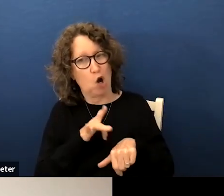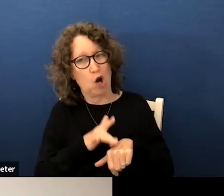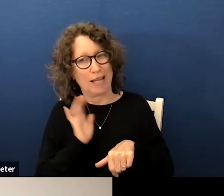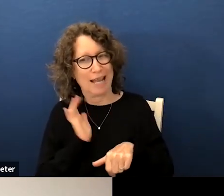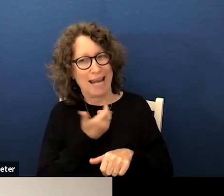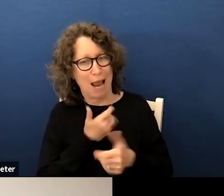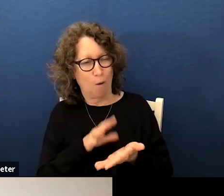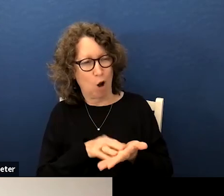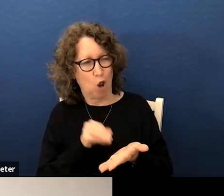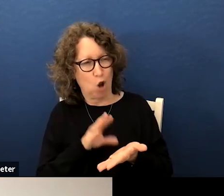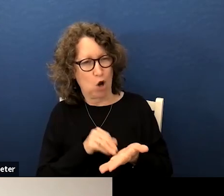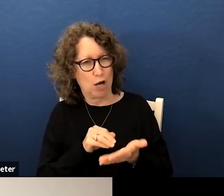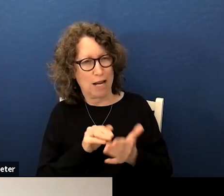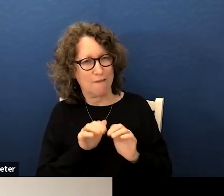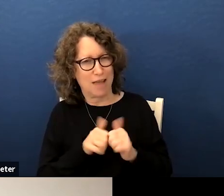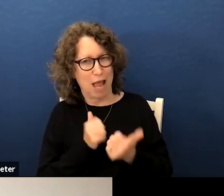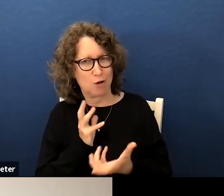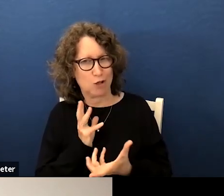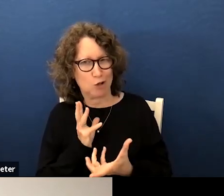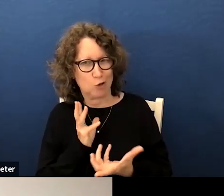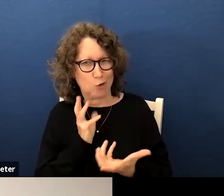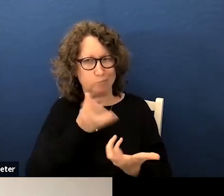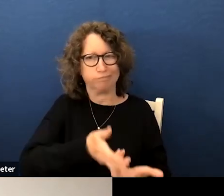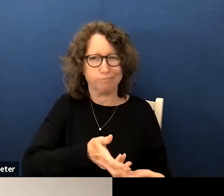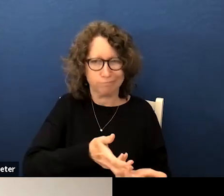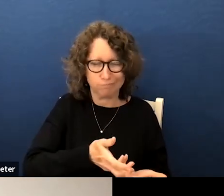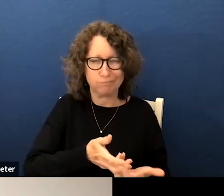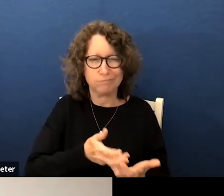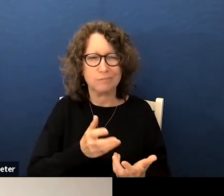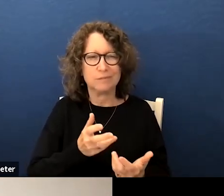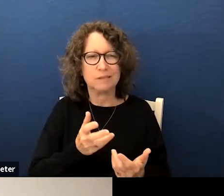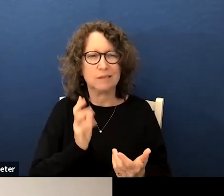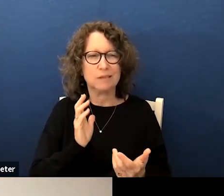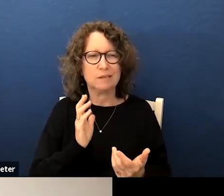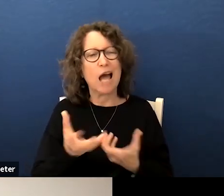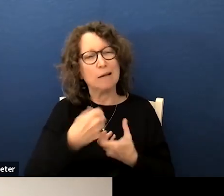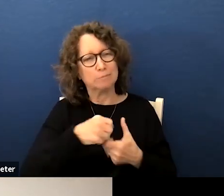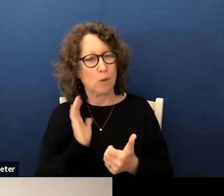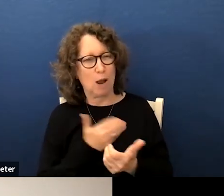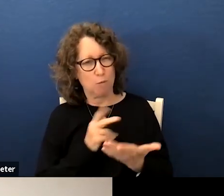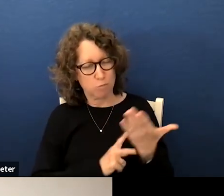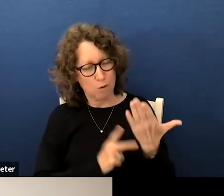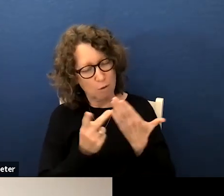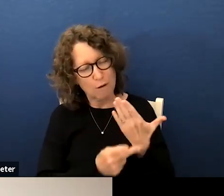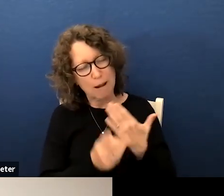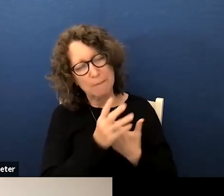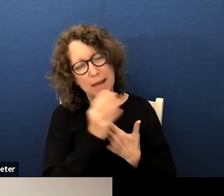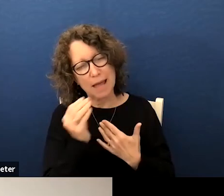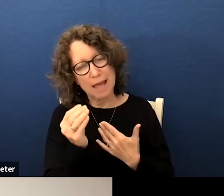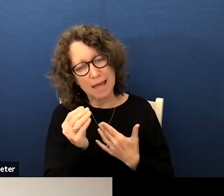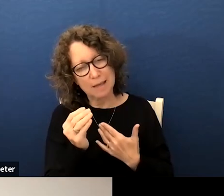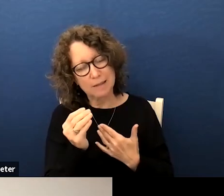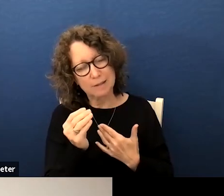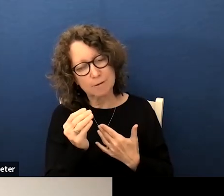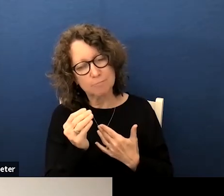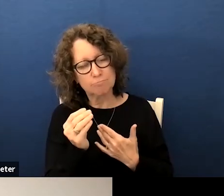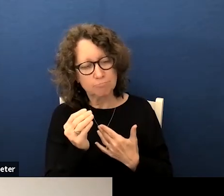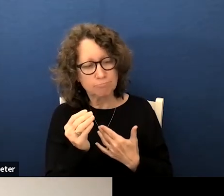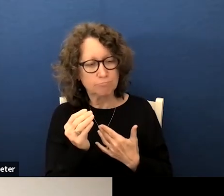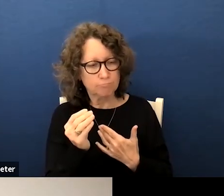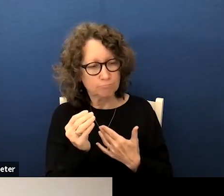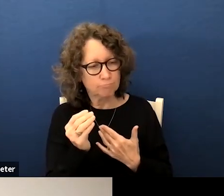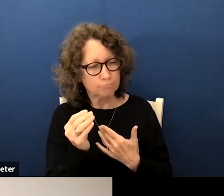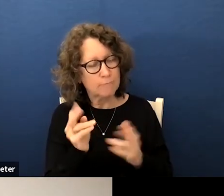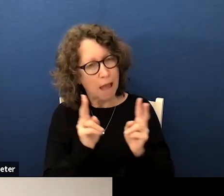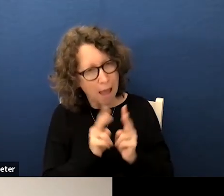learning of that incorporation into our program um and i am